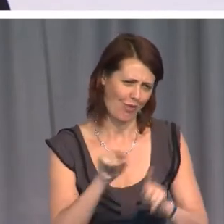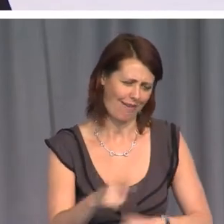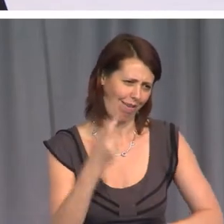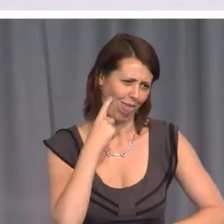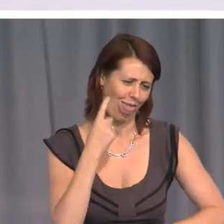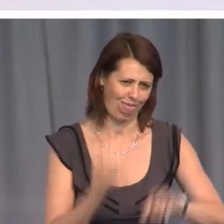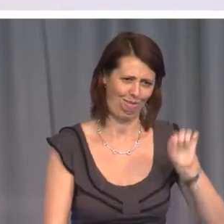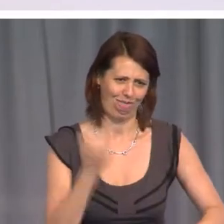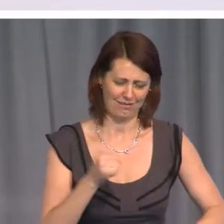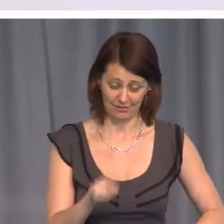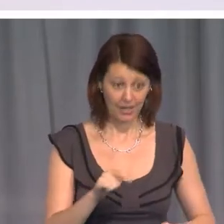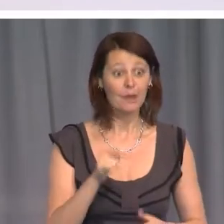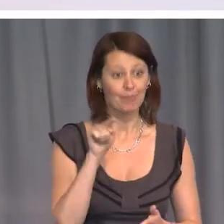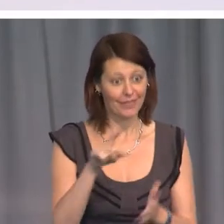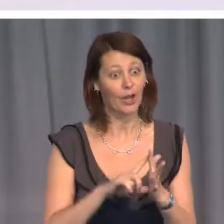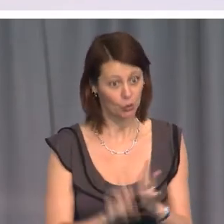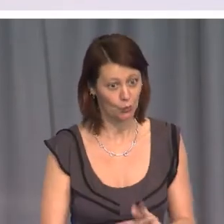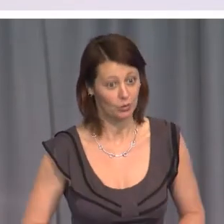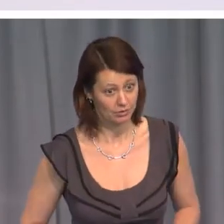Well, of course they do.